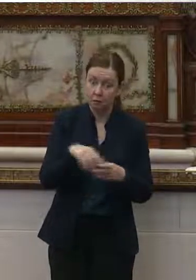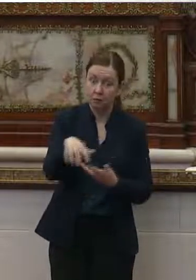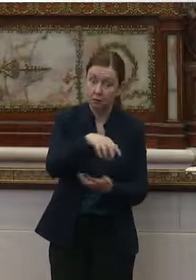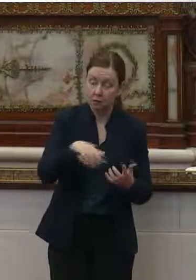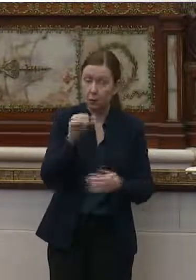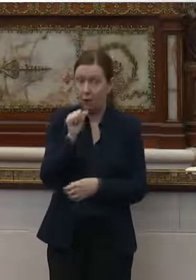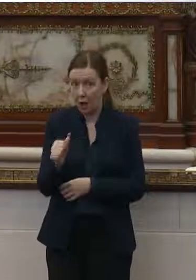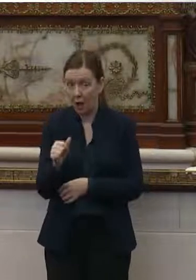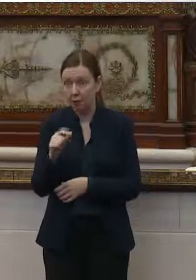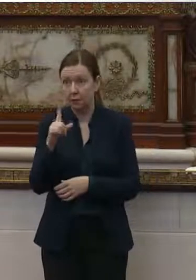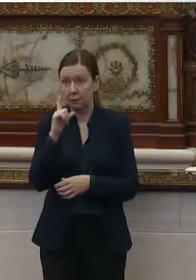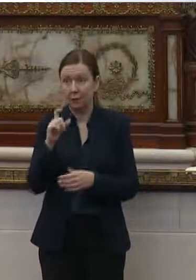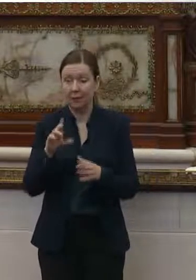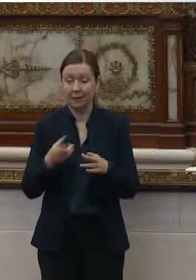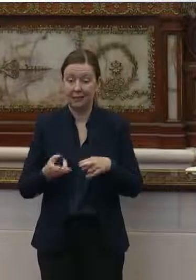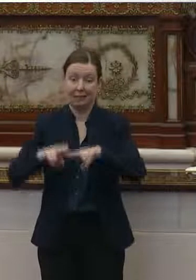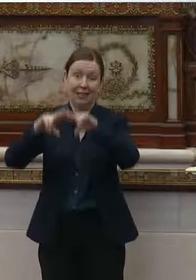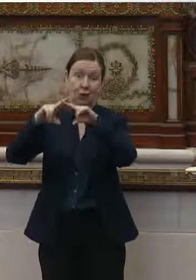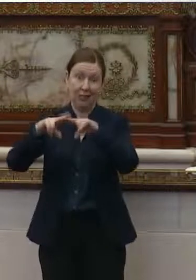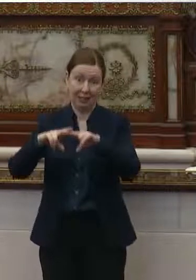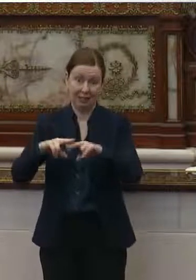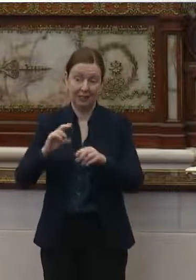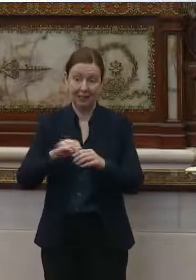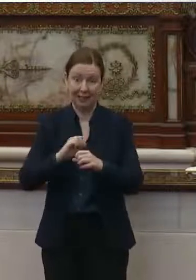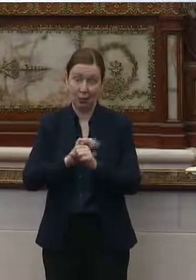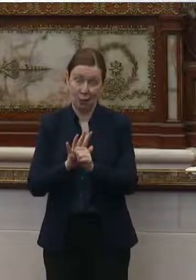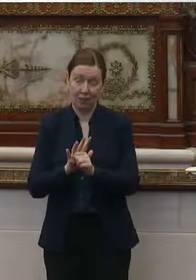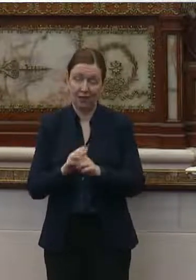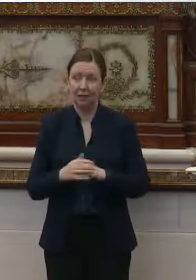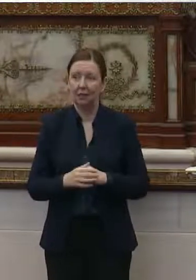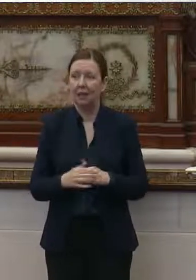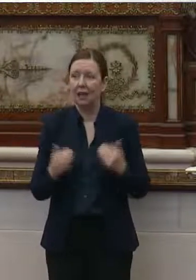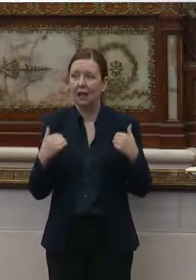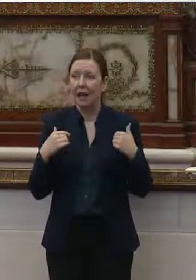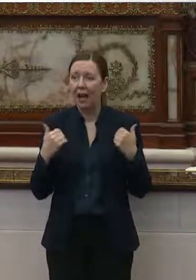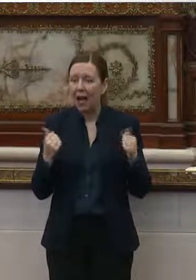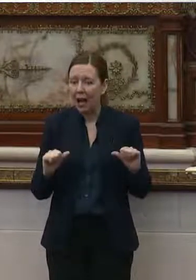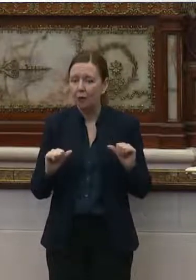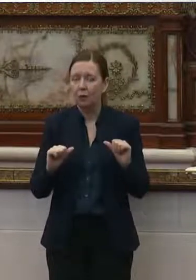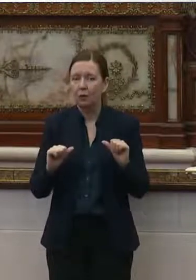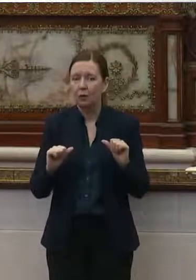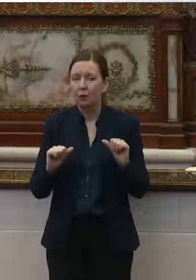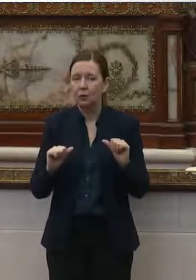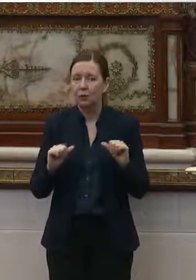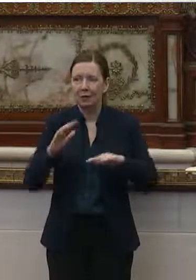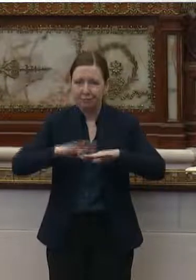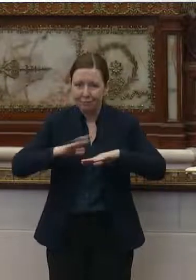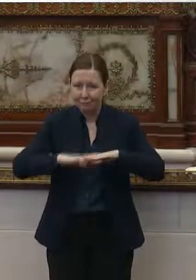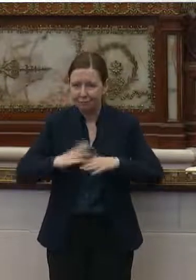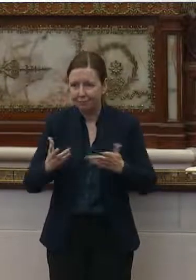because of this spike and increase in COVID. Uh, how do we try to maintain and keep seeing your thing?